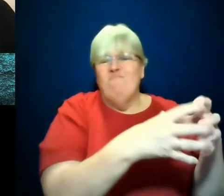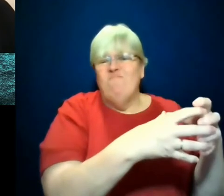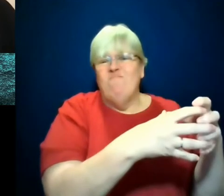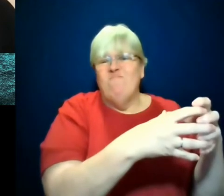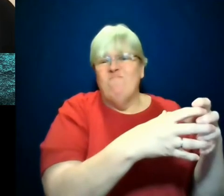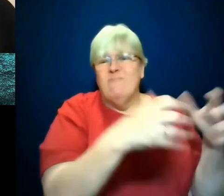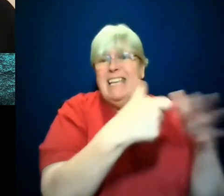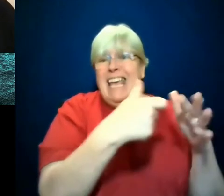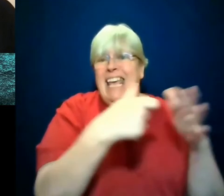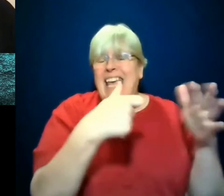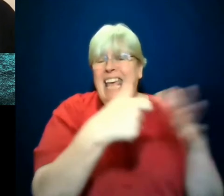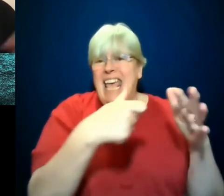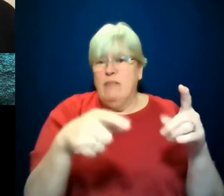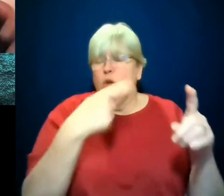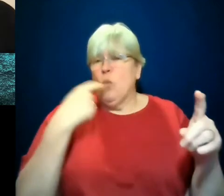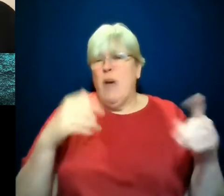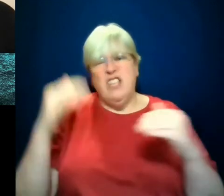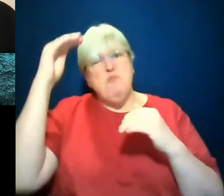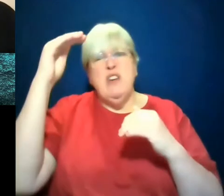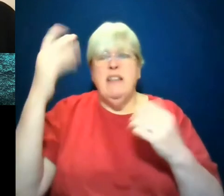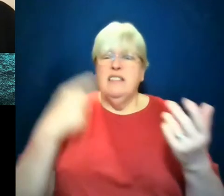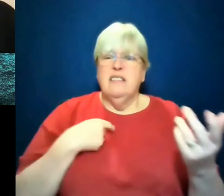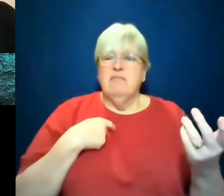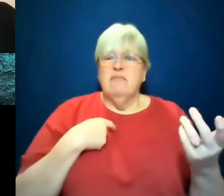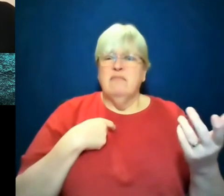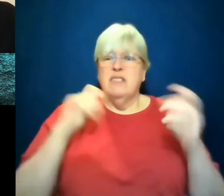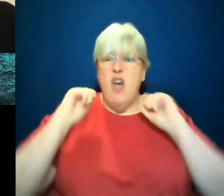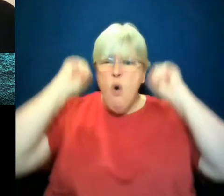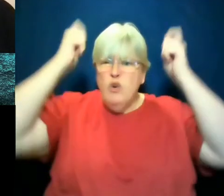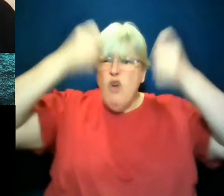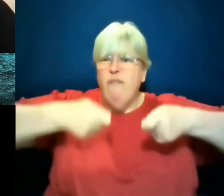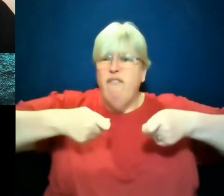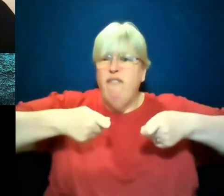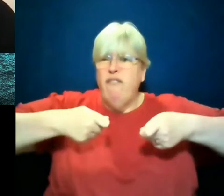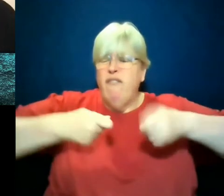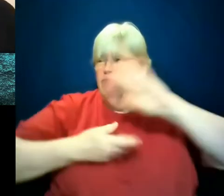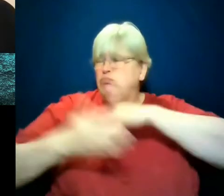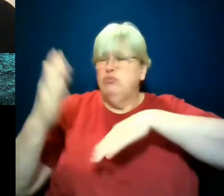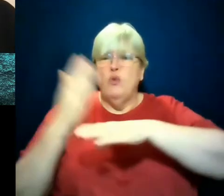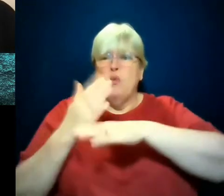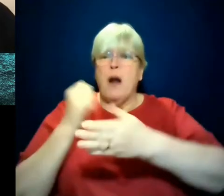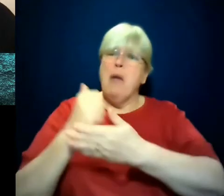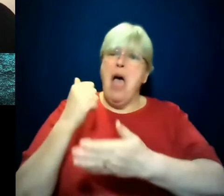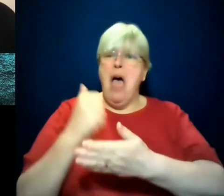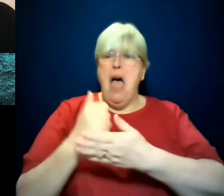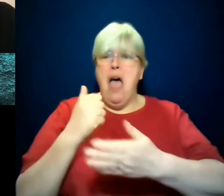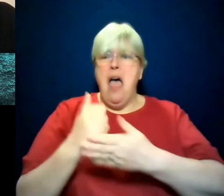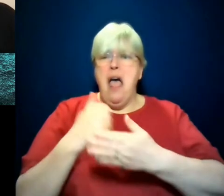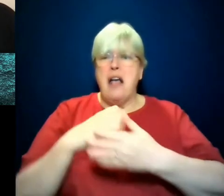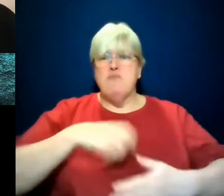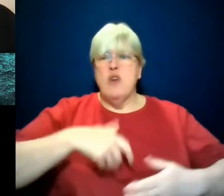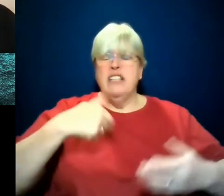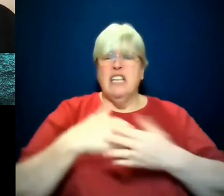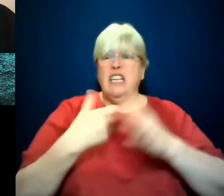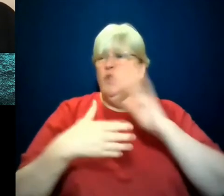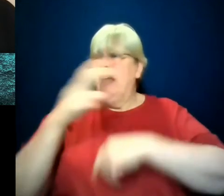Council, its precursor, after they took off their hoods, they went to the bank where they were the bank president, they went to the city council,